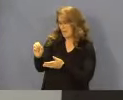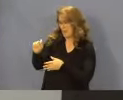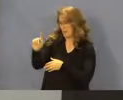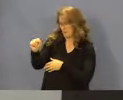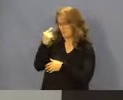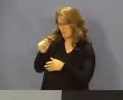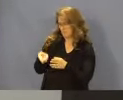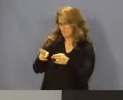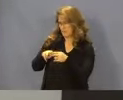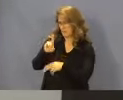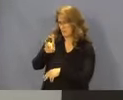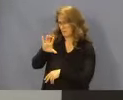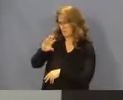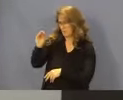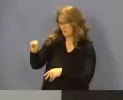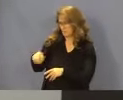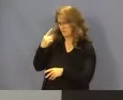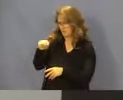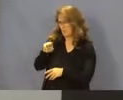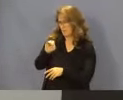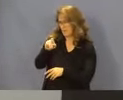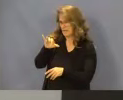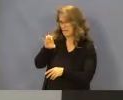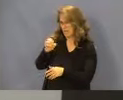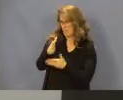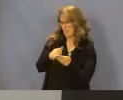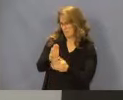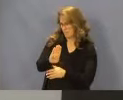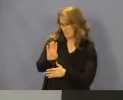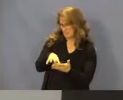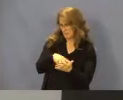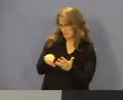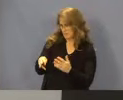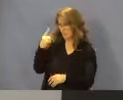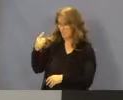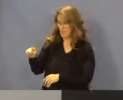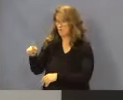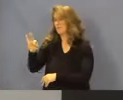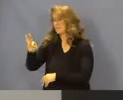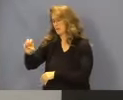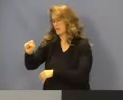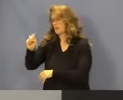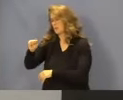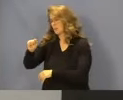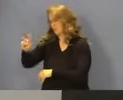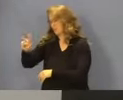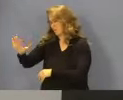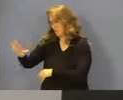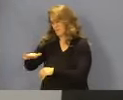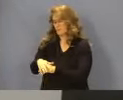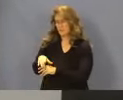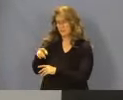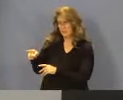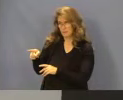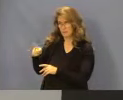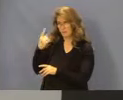2023 Medicare Part B fee schedule. For fiscal year 2025, the General Assembly through House